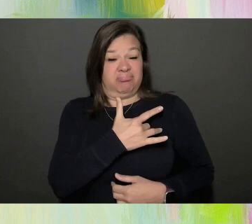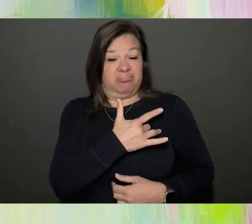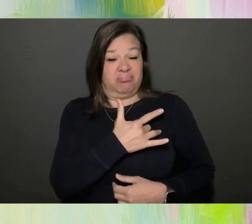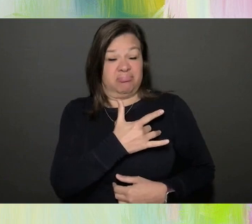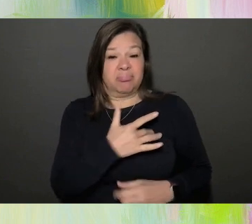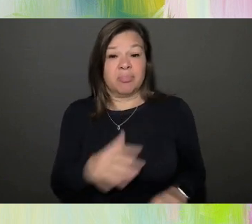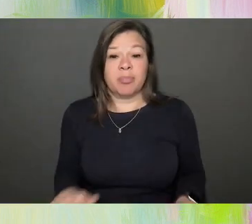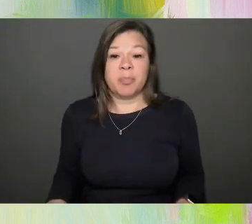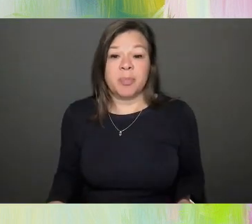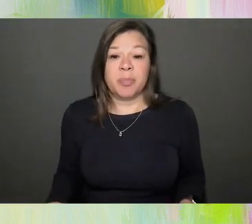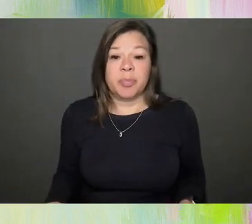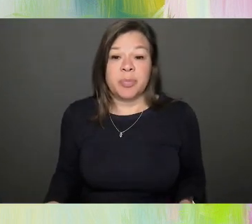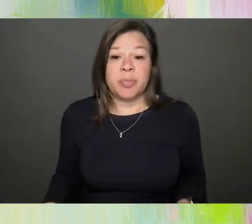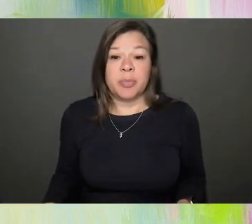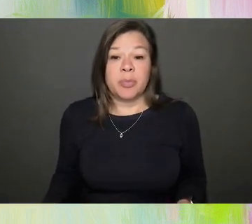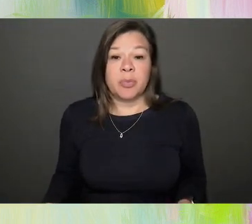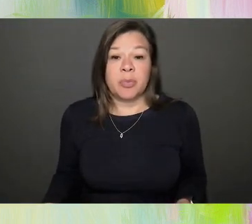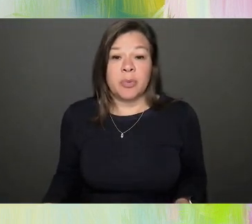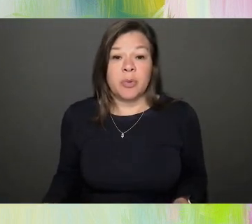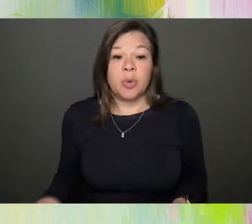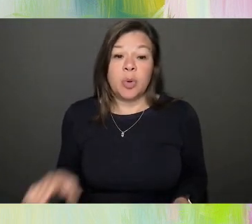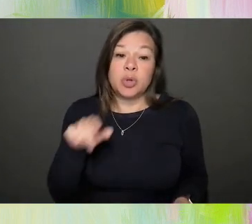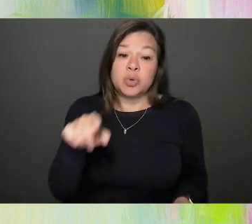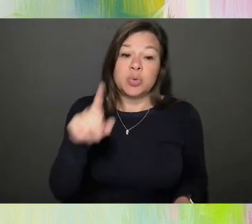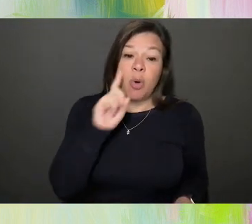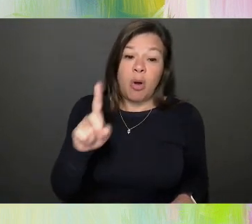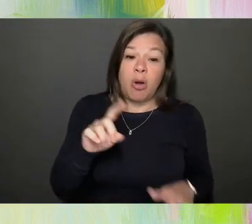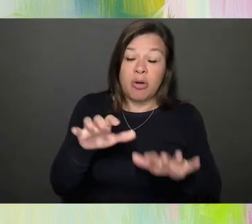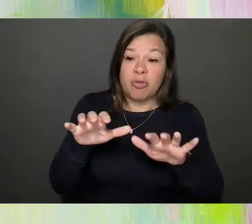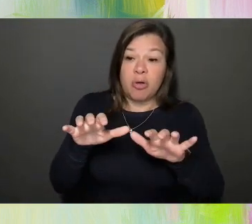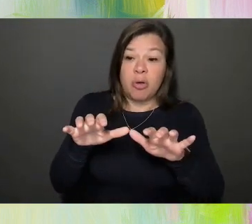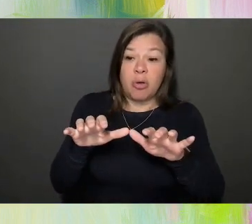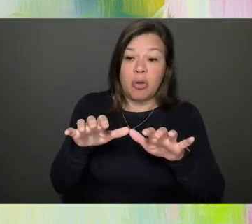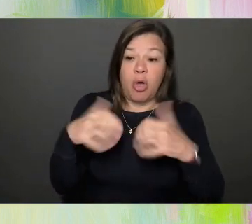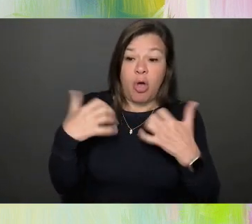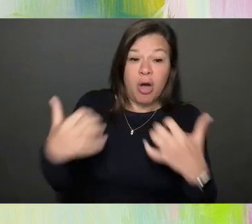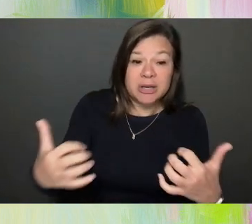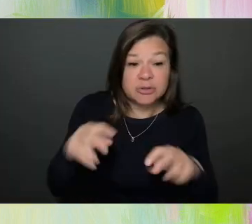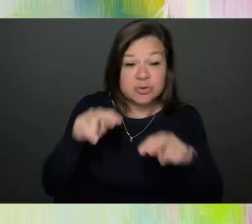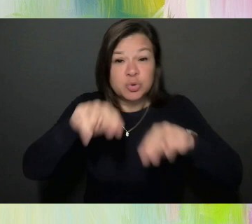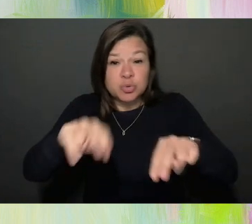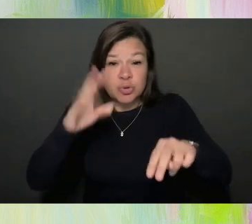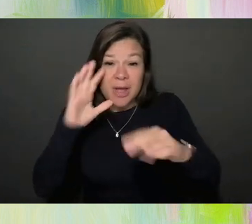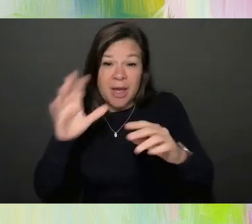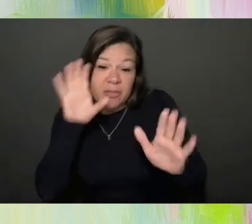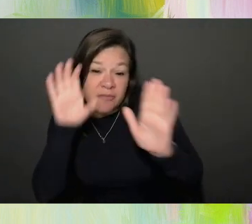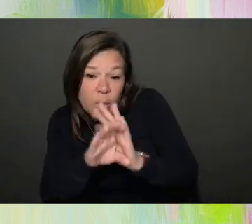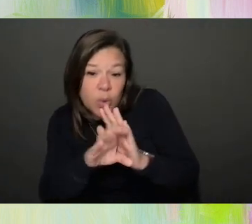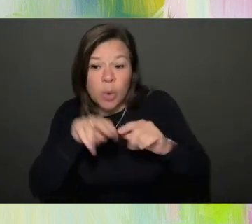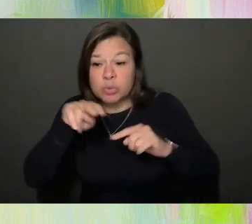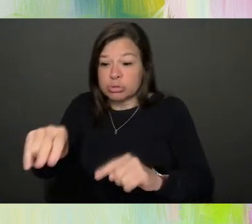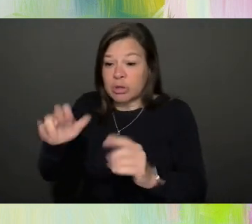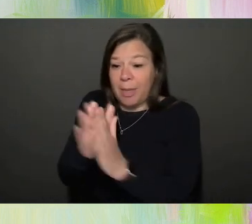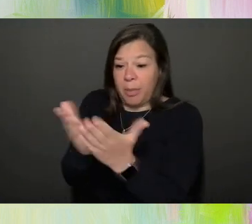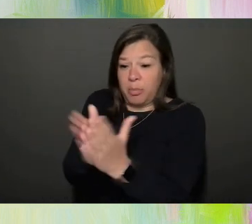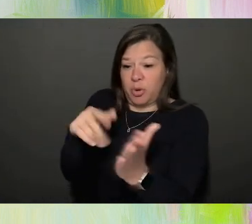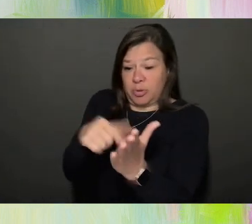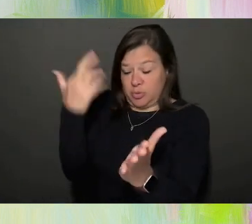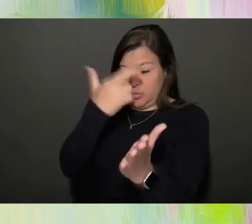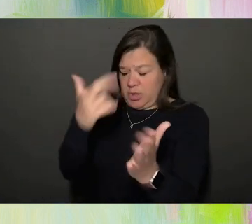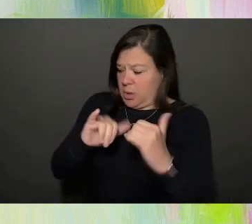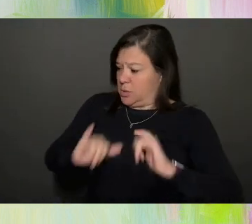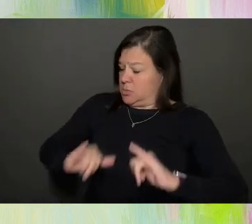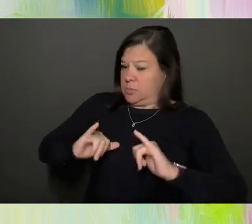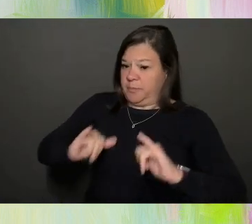you are the audience and you look at those photos and you look at the quotes, it also has an impact on you that is completely different from